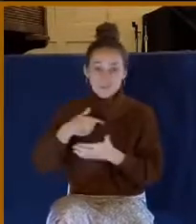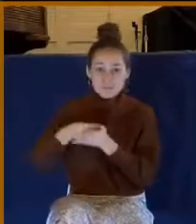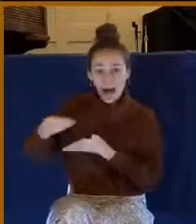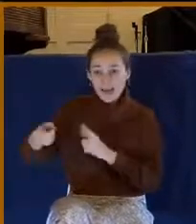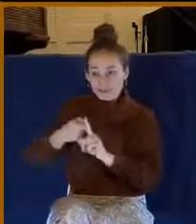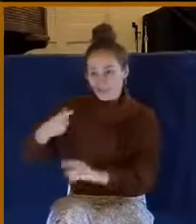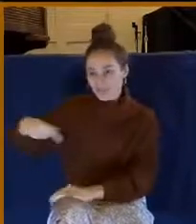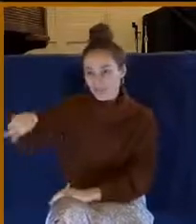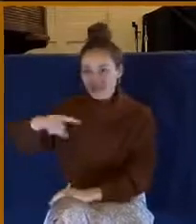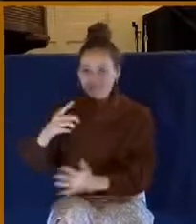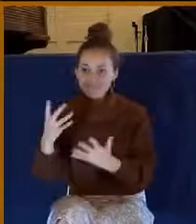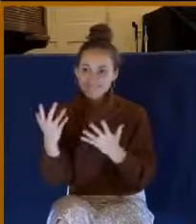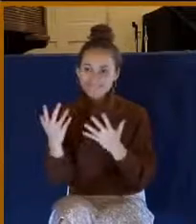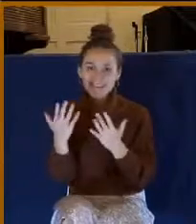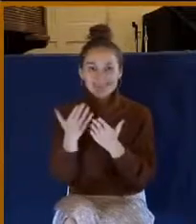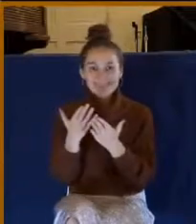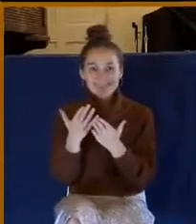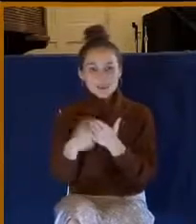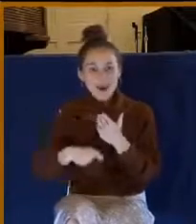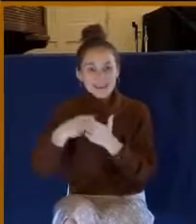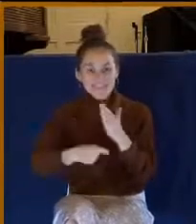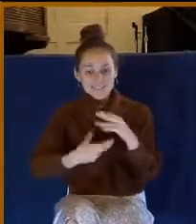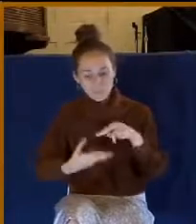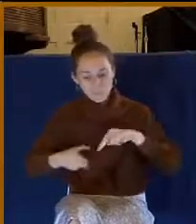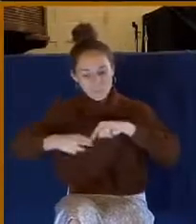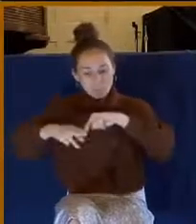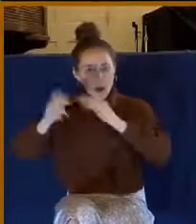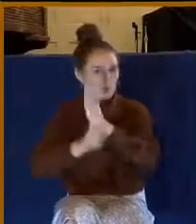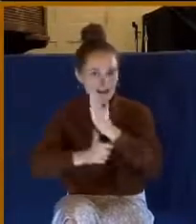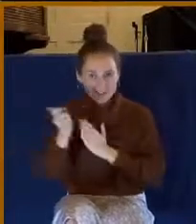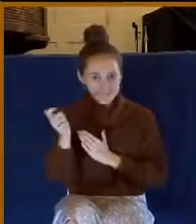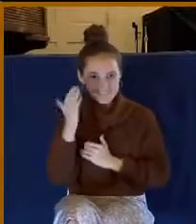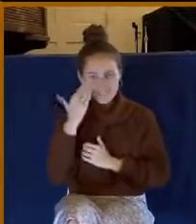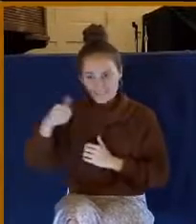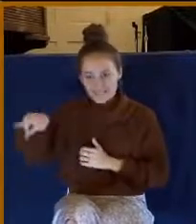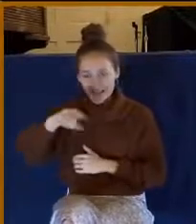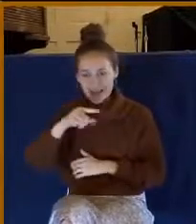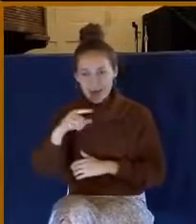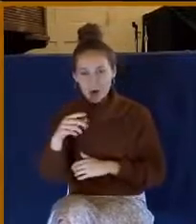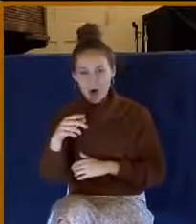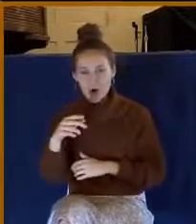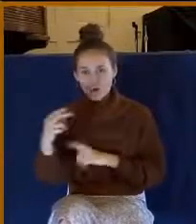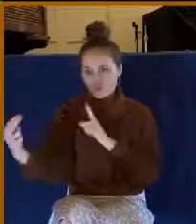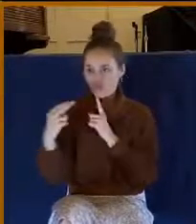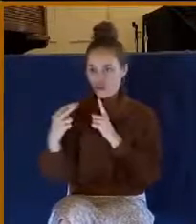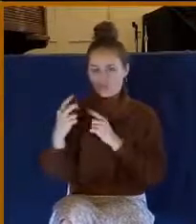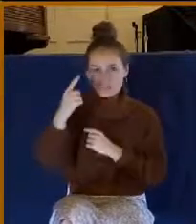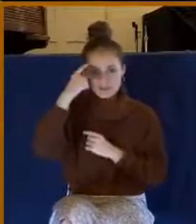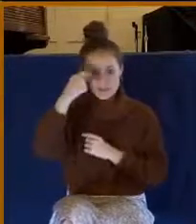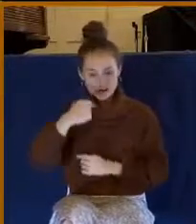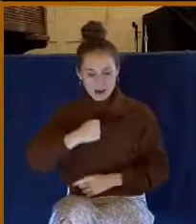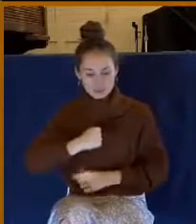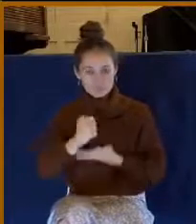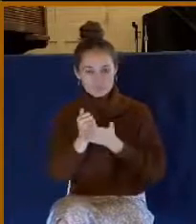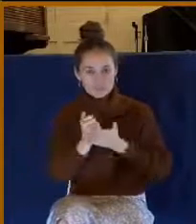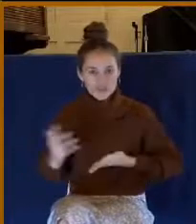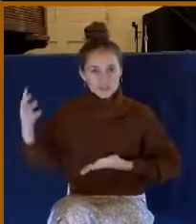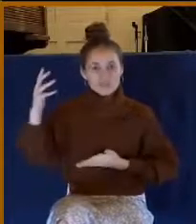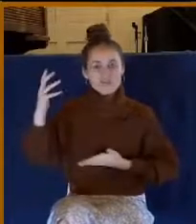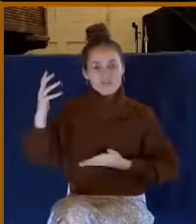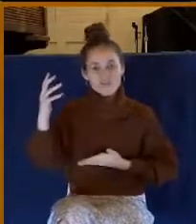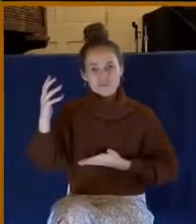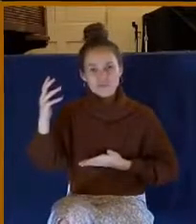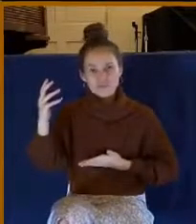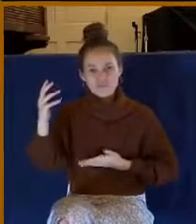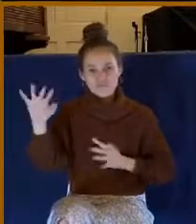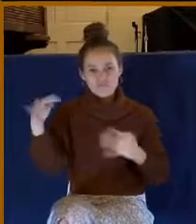The souvenirs automatically went up just because I was American. They looked upon me as someone who was rich just because of